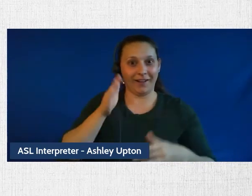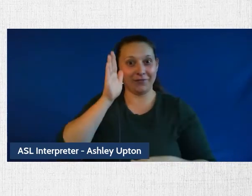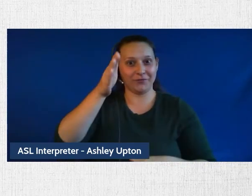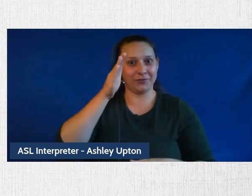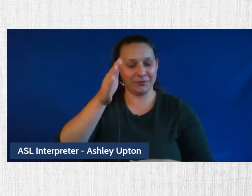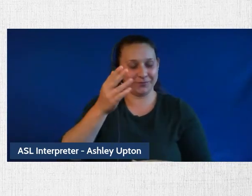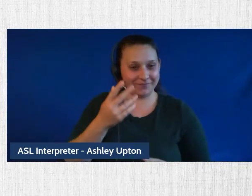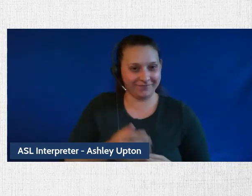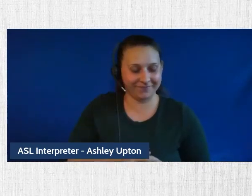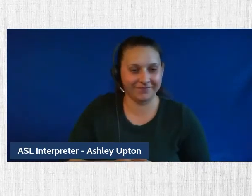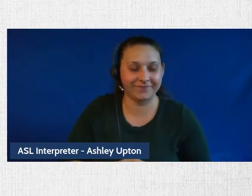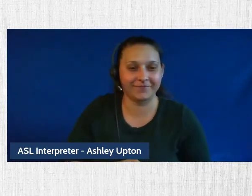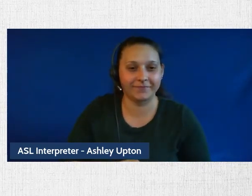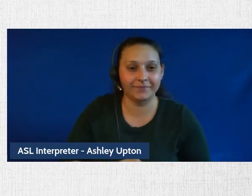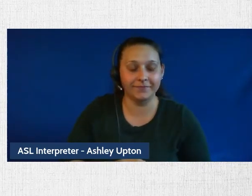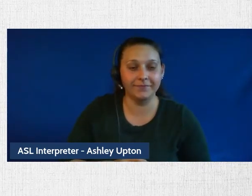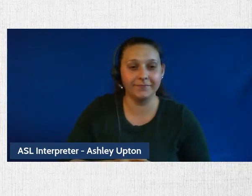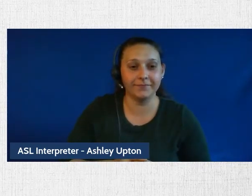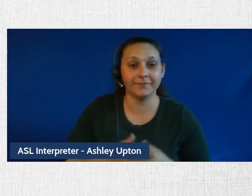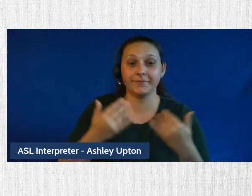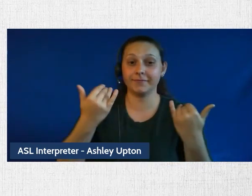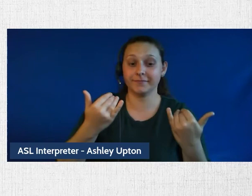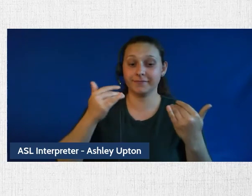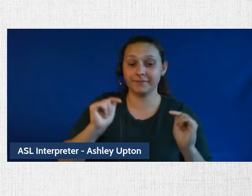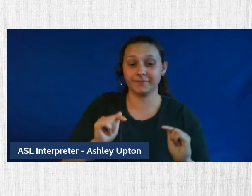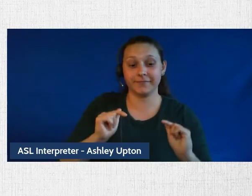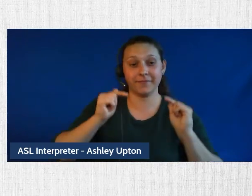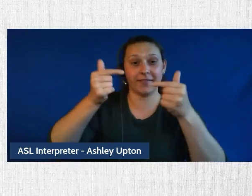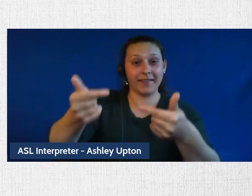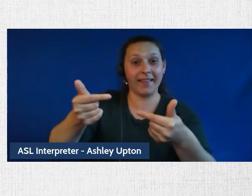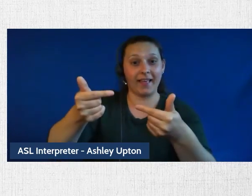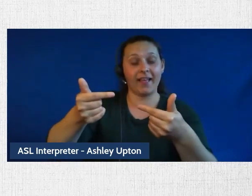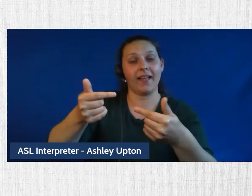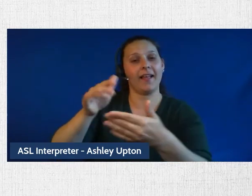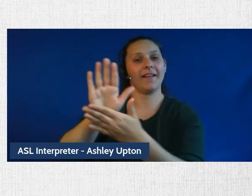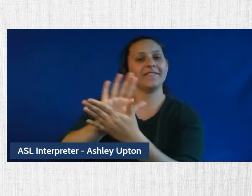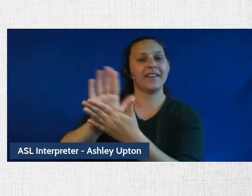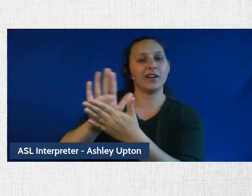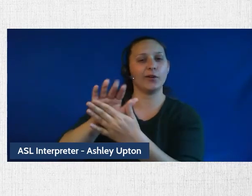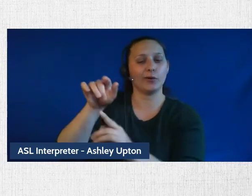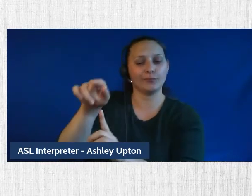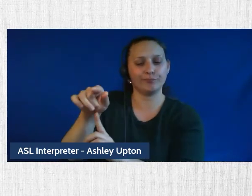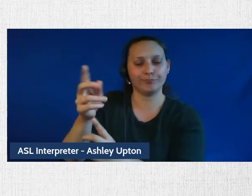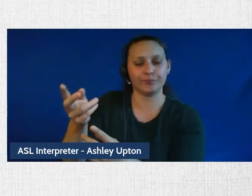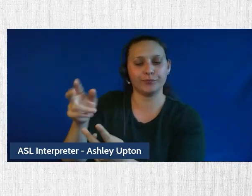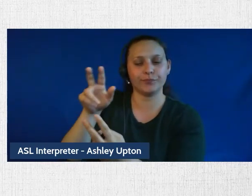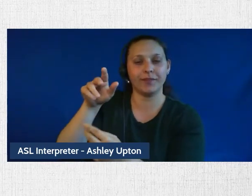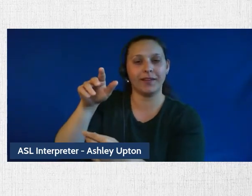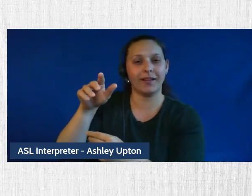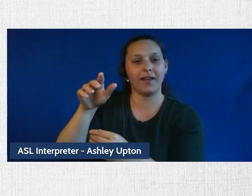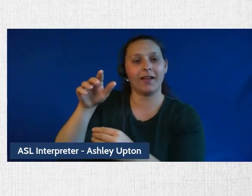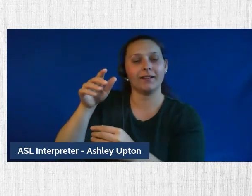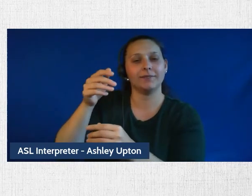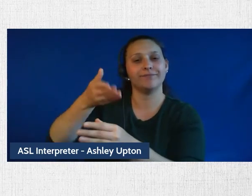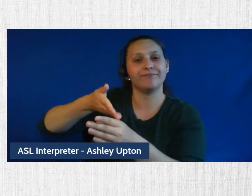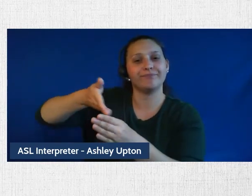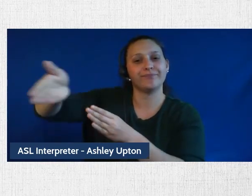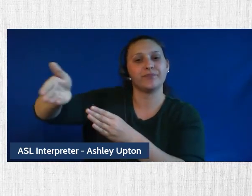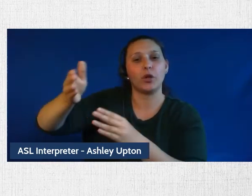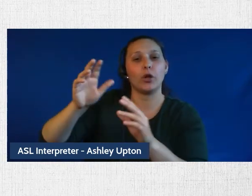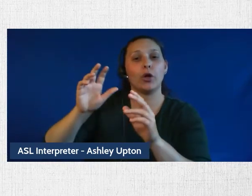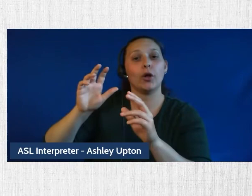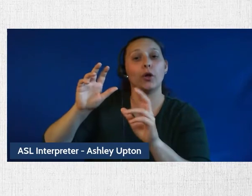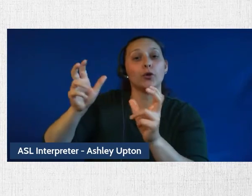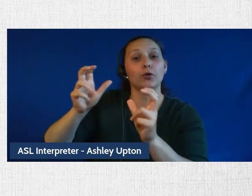And so with that, I'd like to pass it on to the next video, where you'll hear from our computer science collaborators,